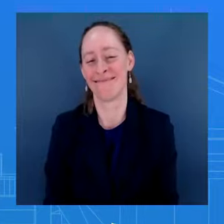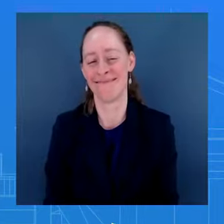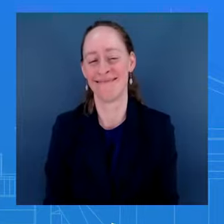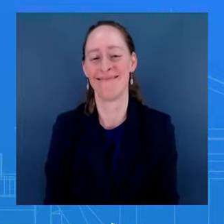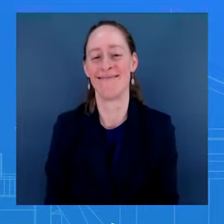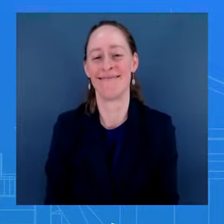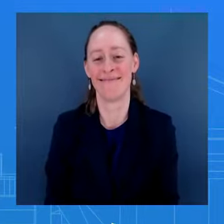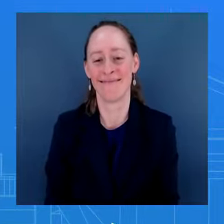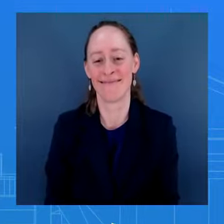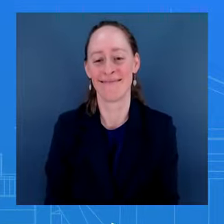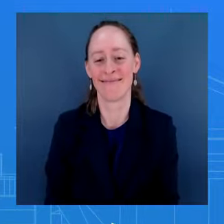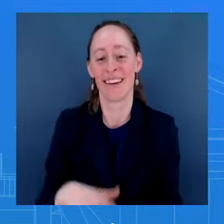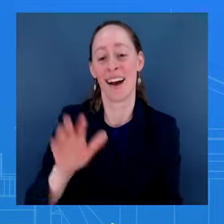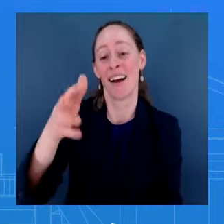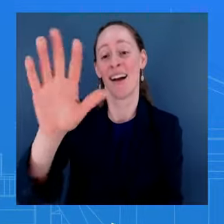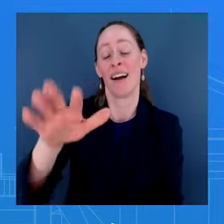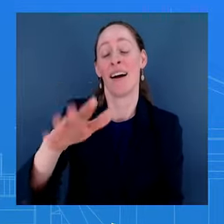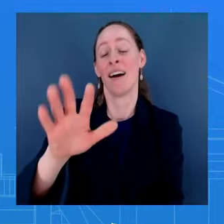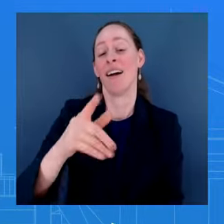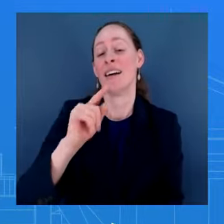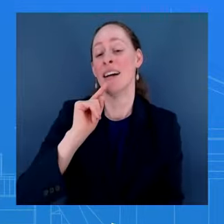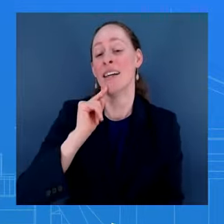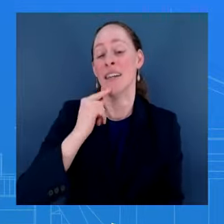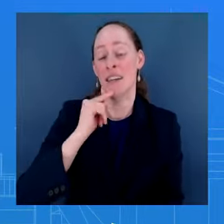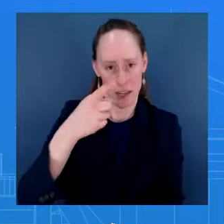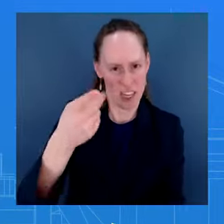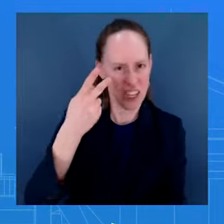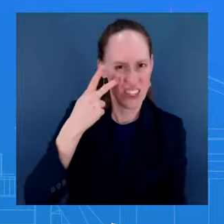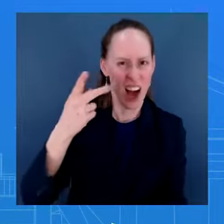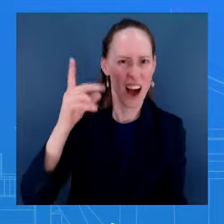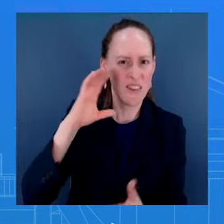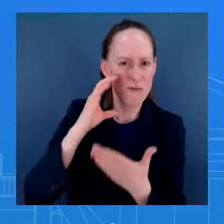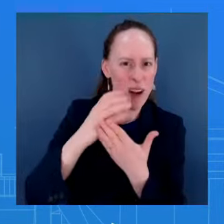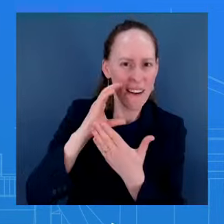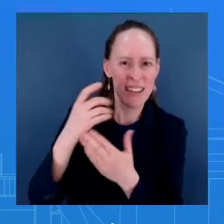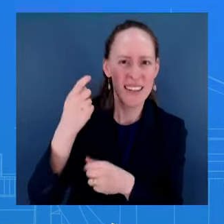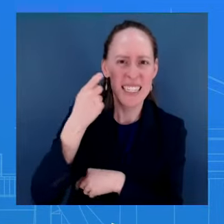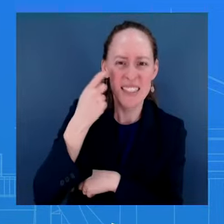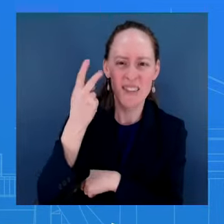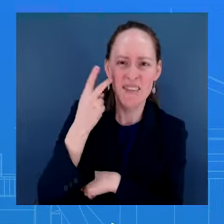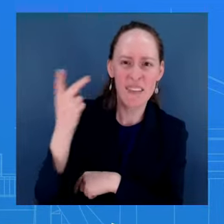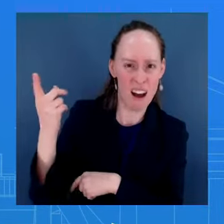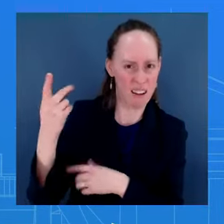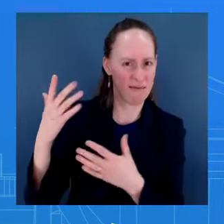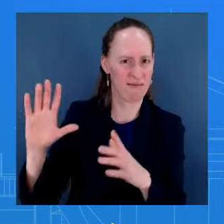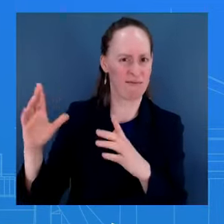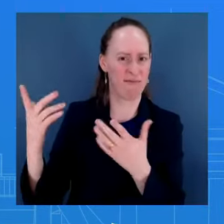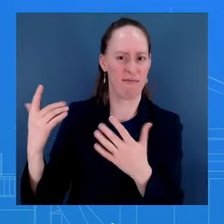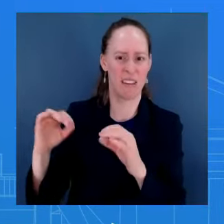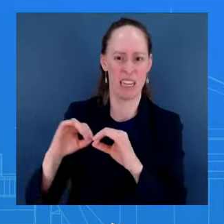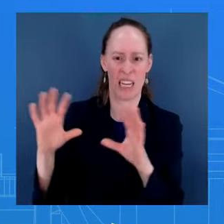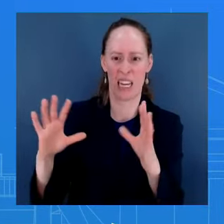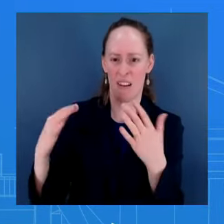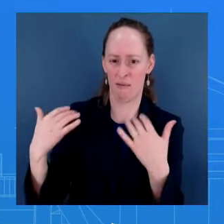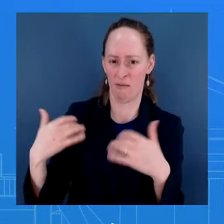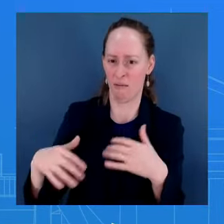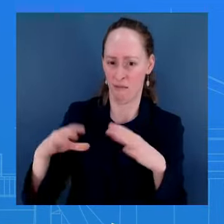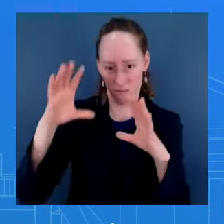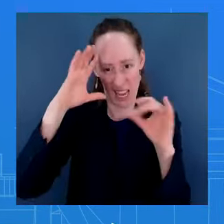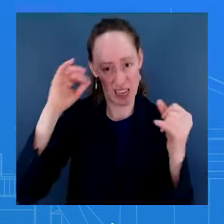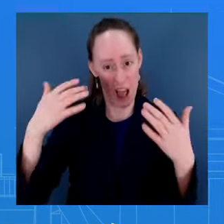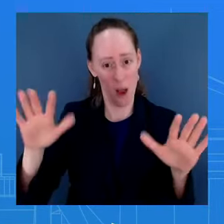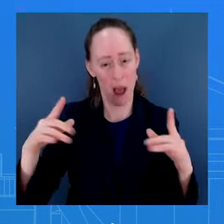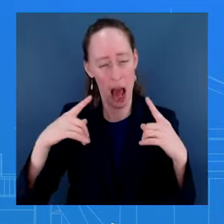graphics behind me. You saw what the president has been able to do, 14.8 million jobs. Unemployment under 4 percent.